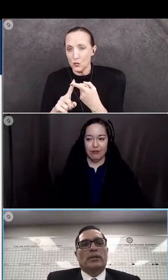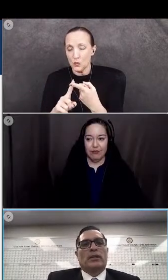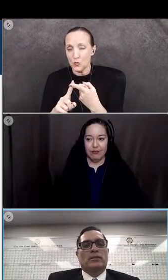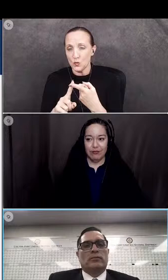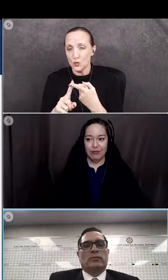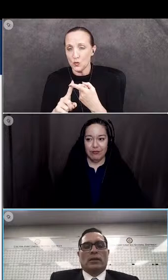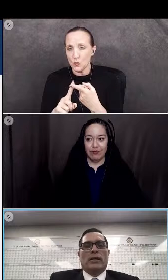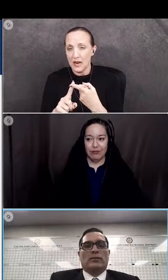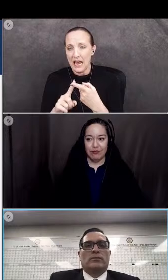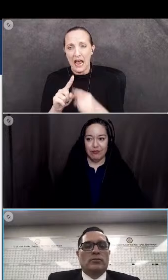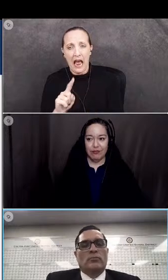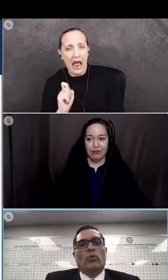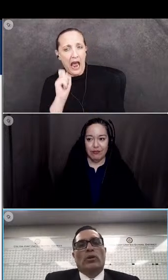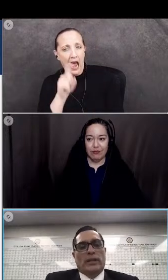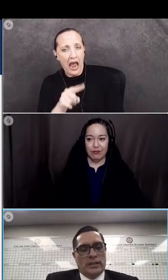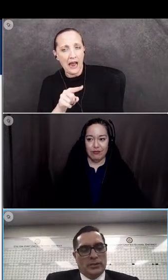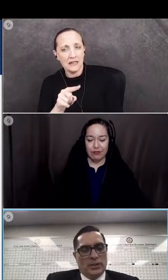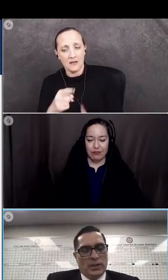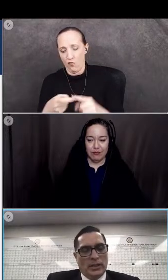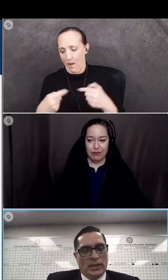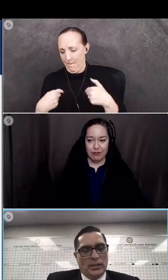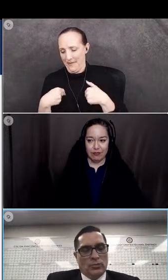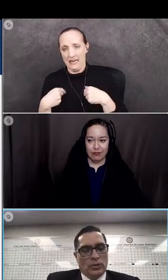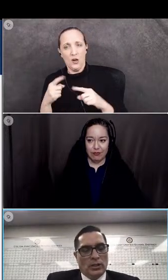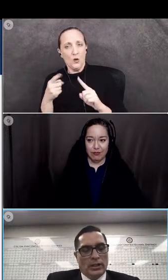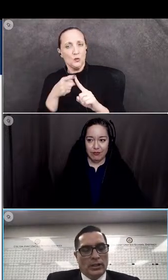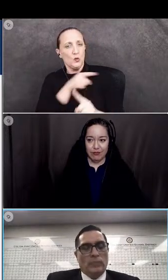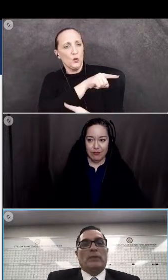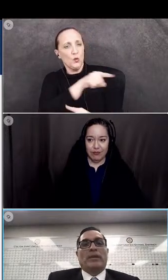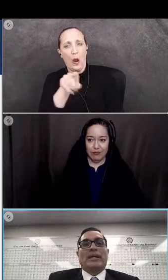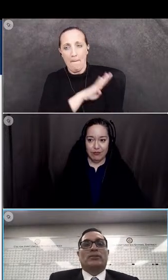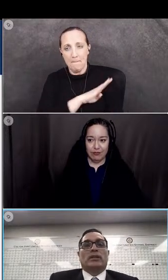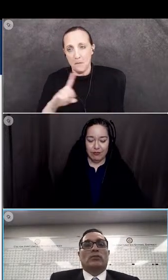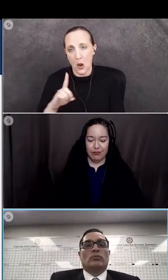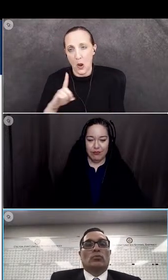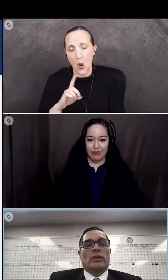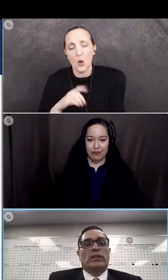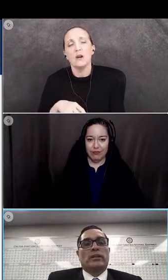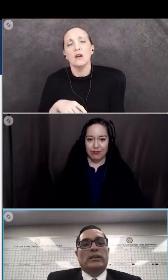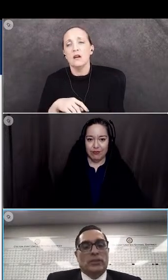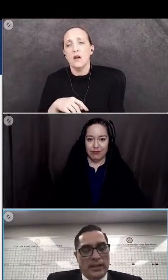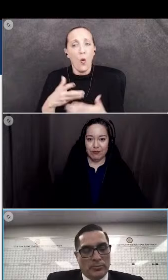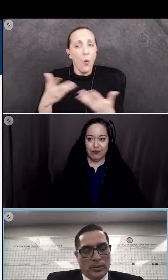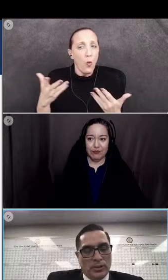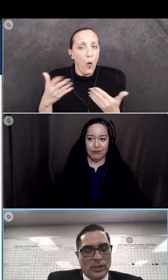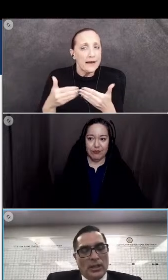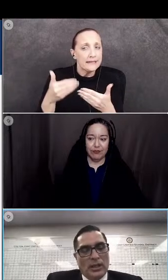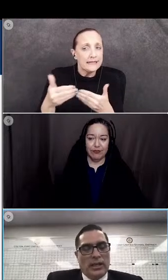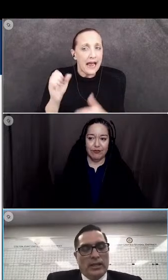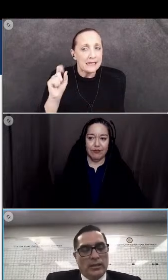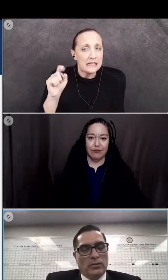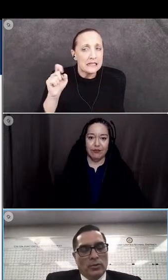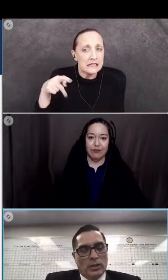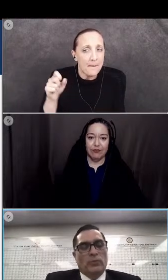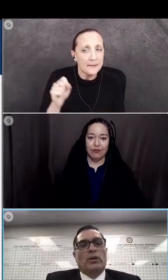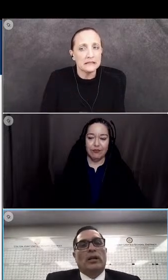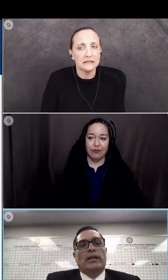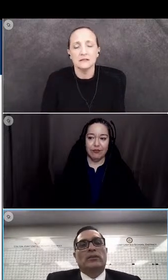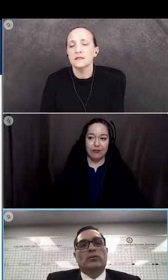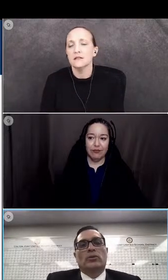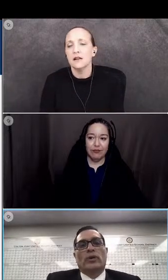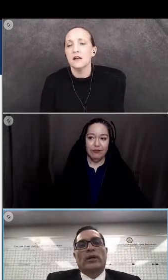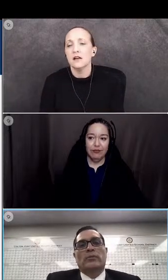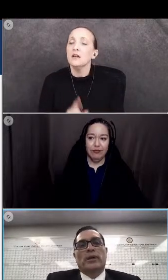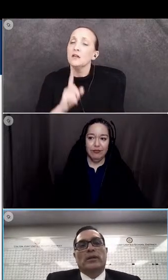for me and to the board is is really you might be asking well what are the next steps and really